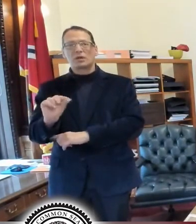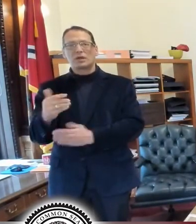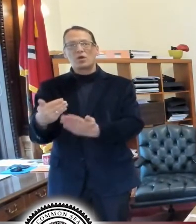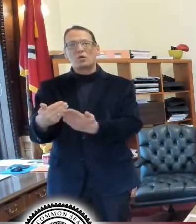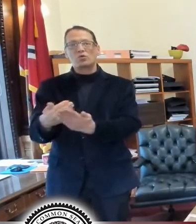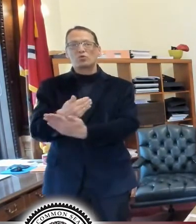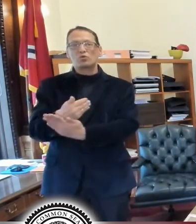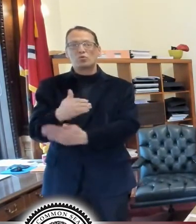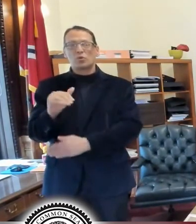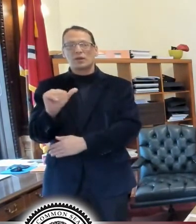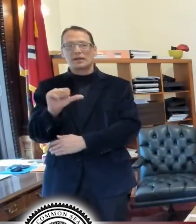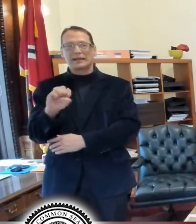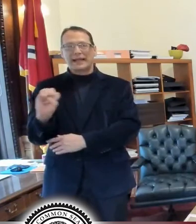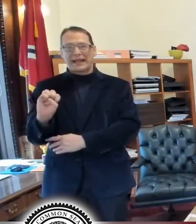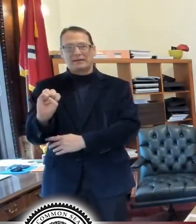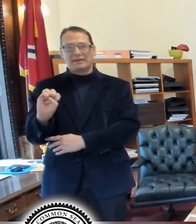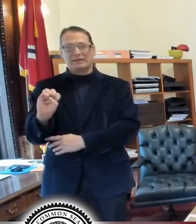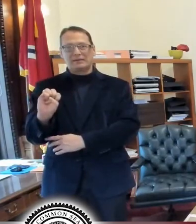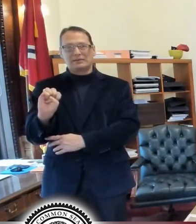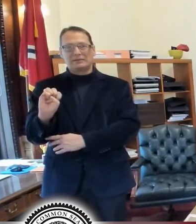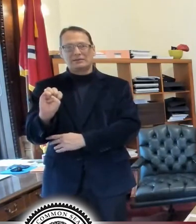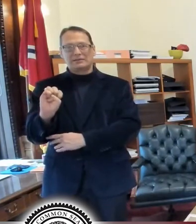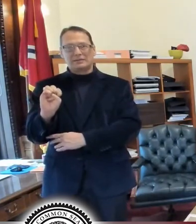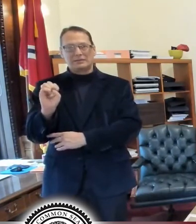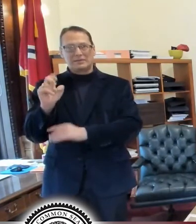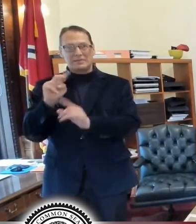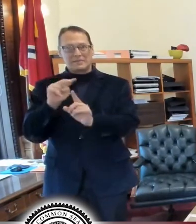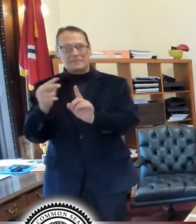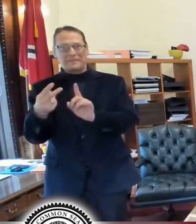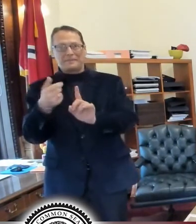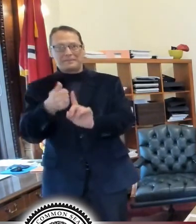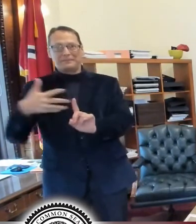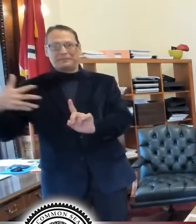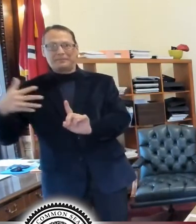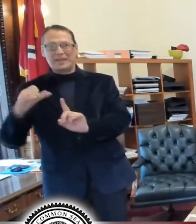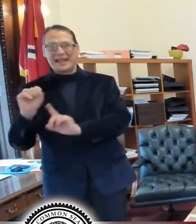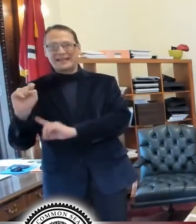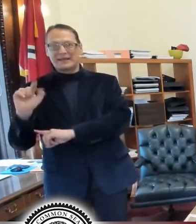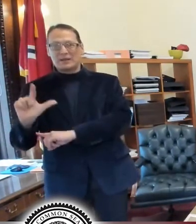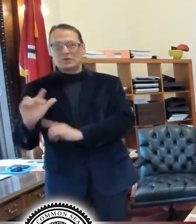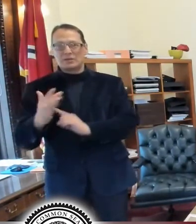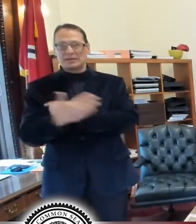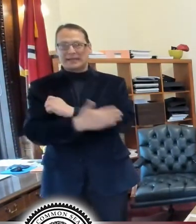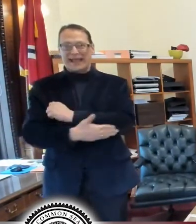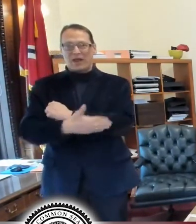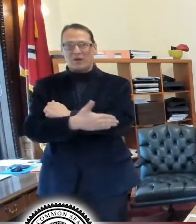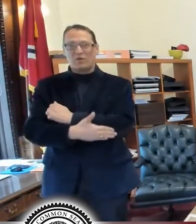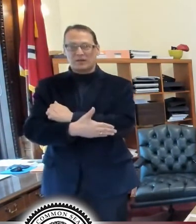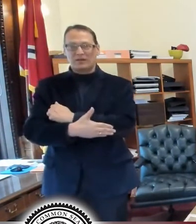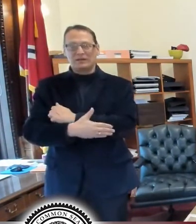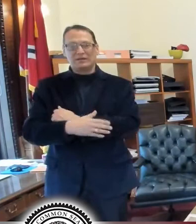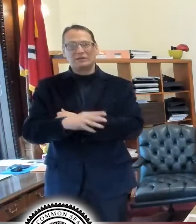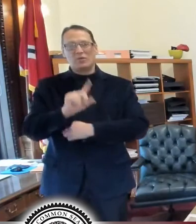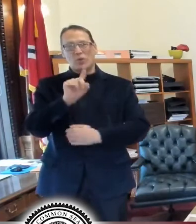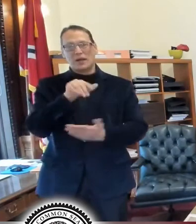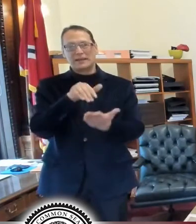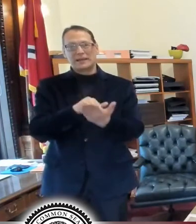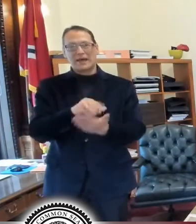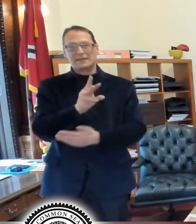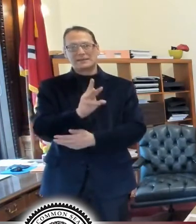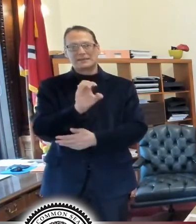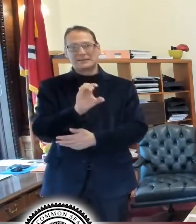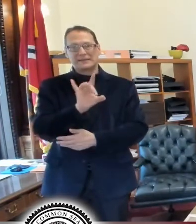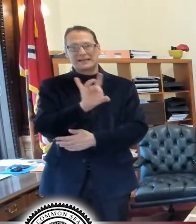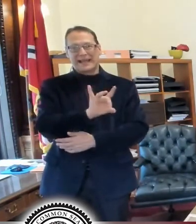cases. To give some perspective to that, St. Louis County reported four times that number at 1688.